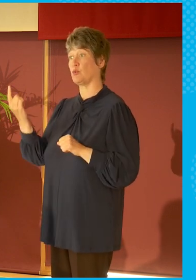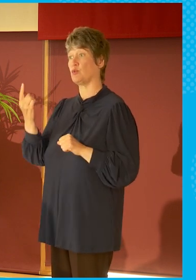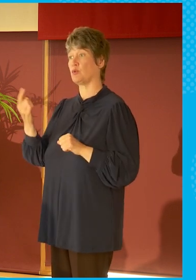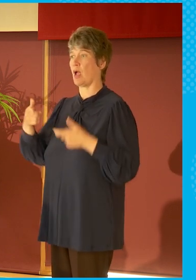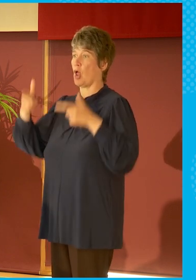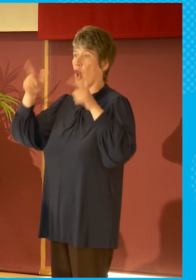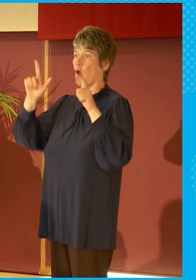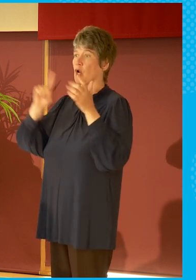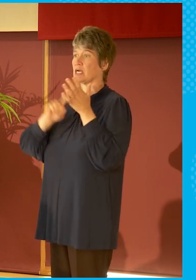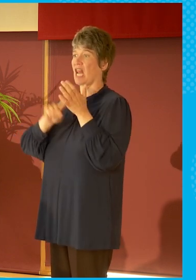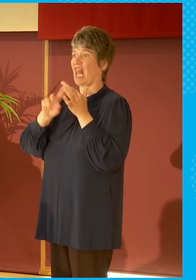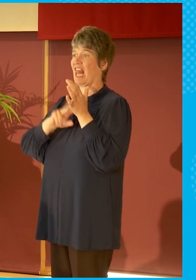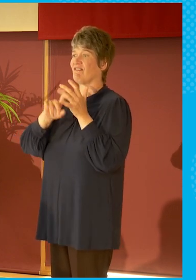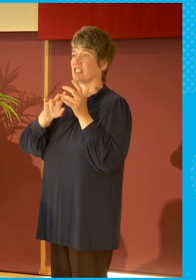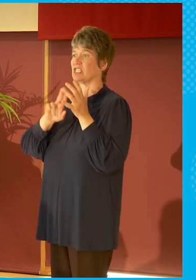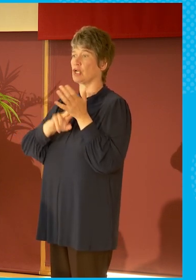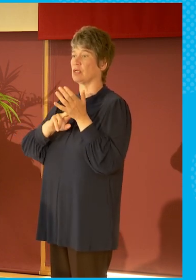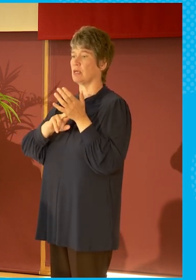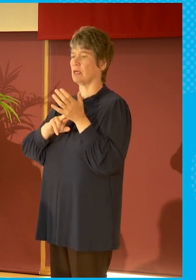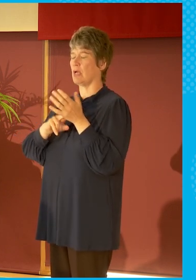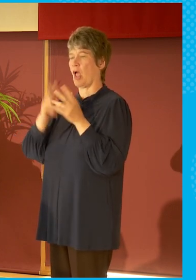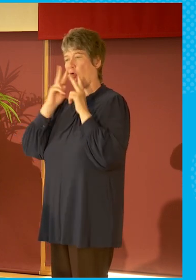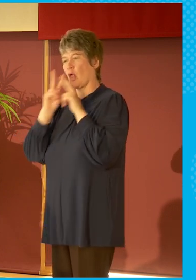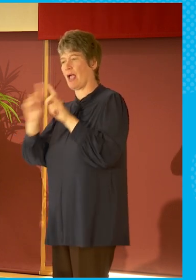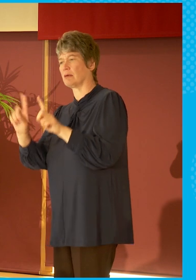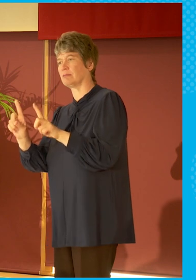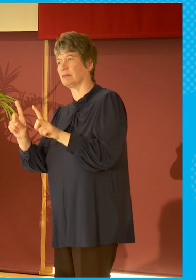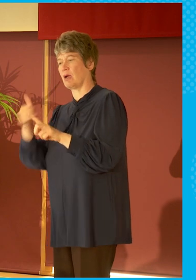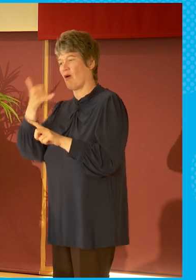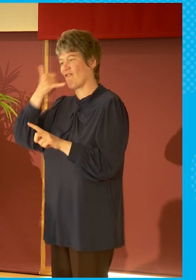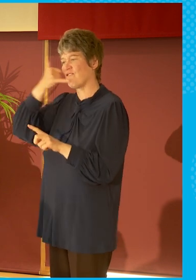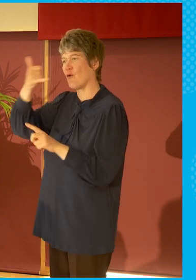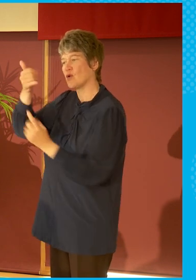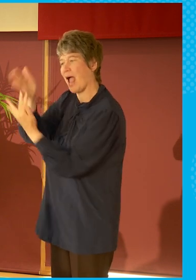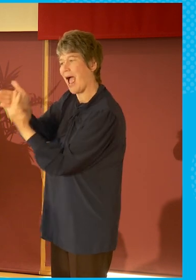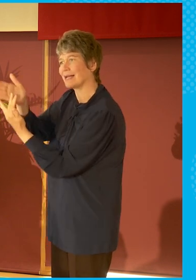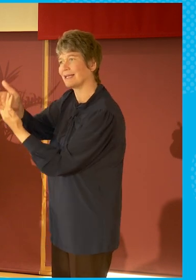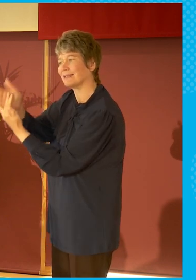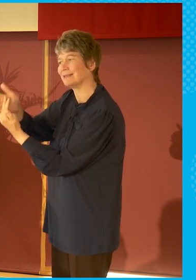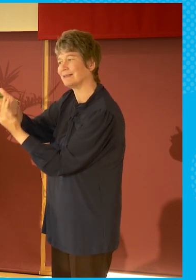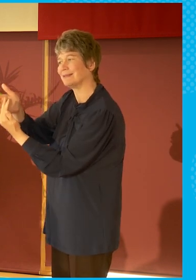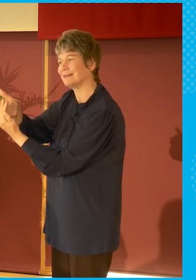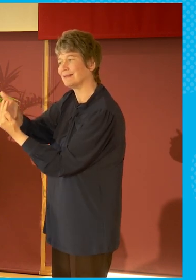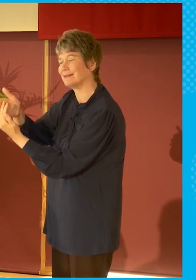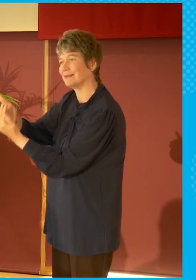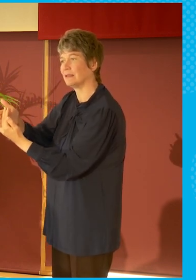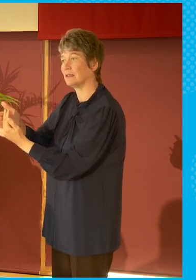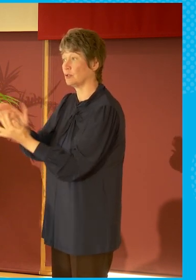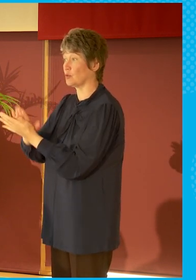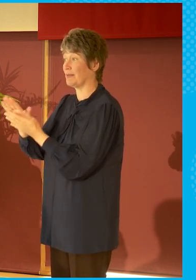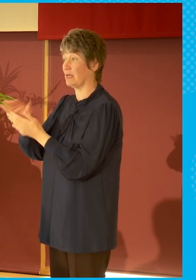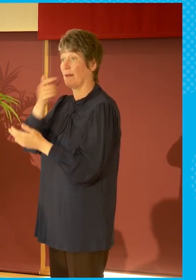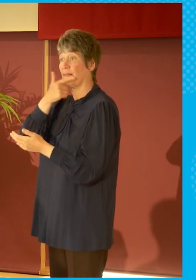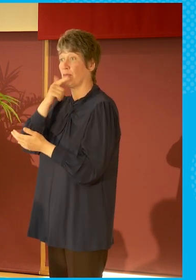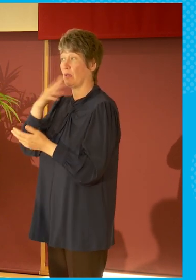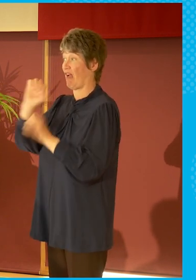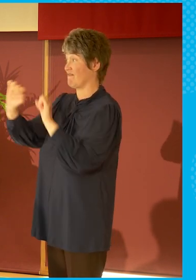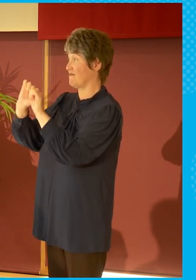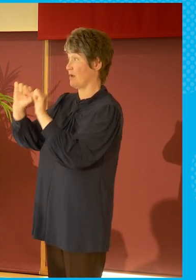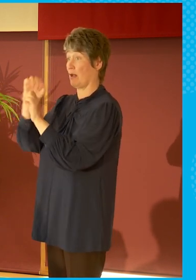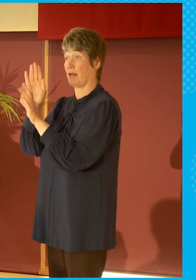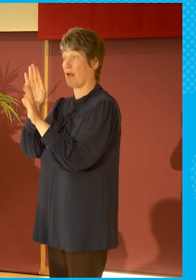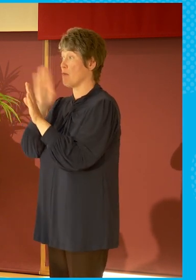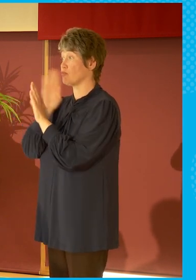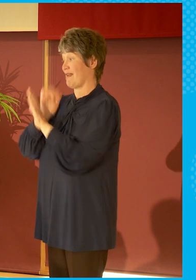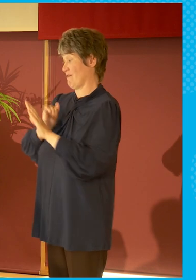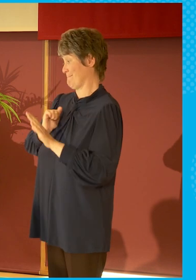looked into phone hacking and the intrusion into people's private messages, which